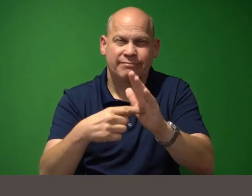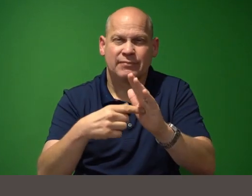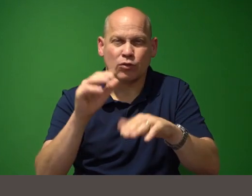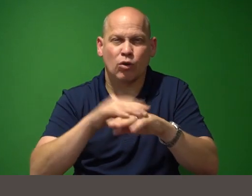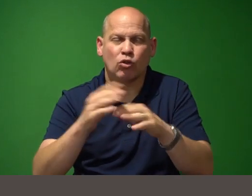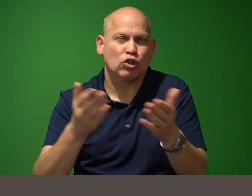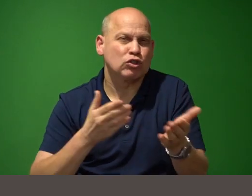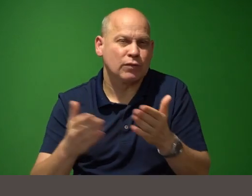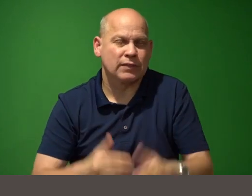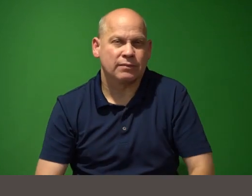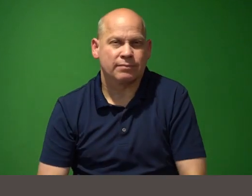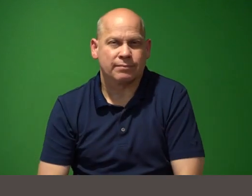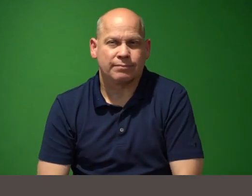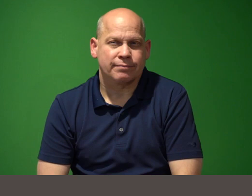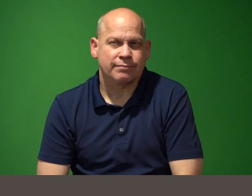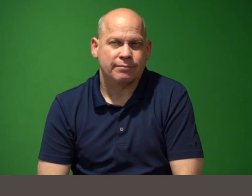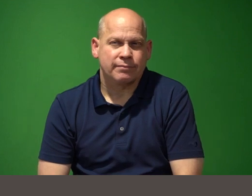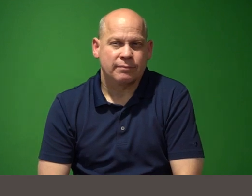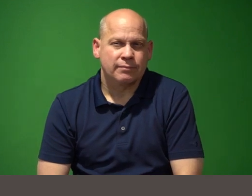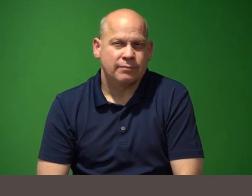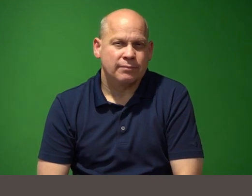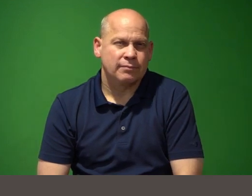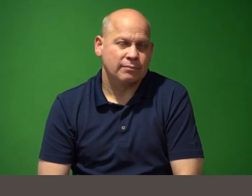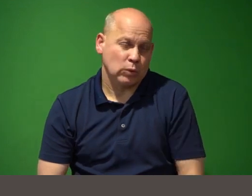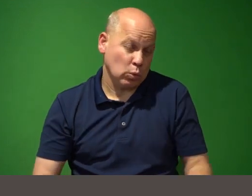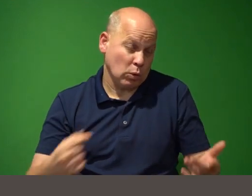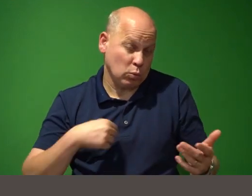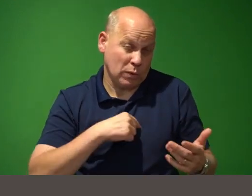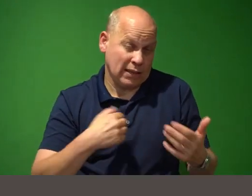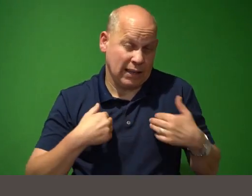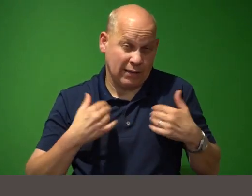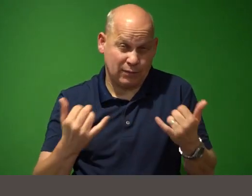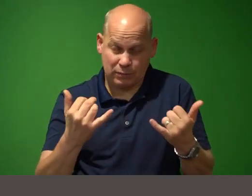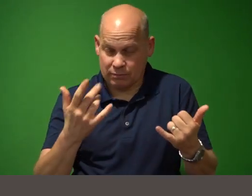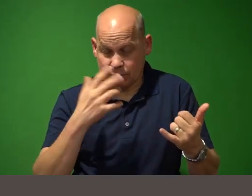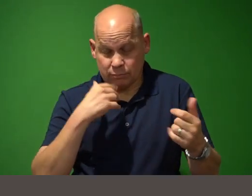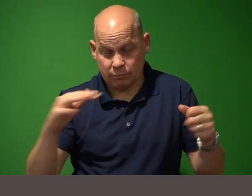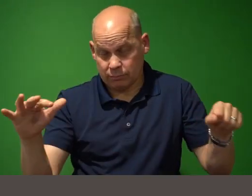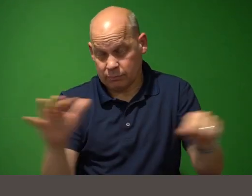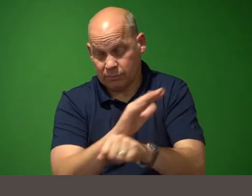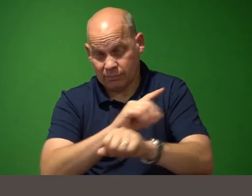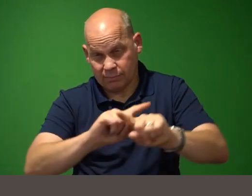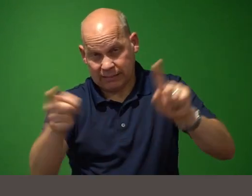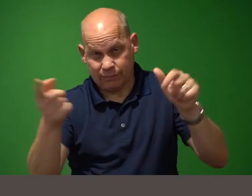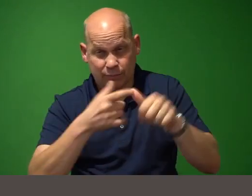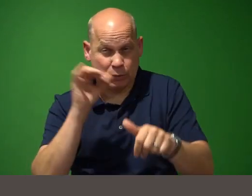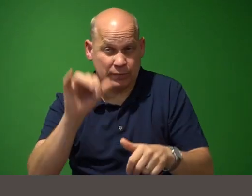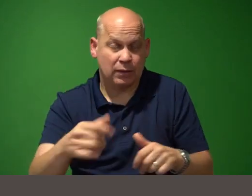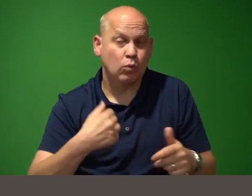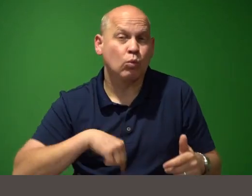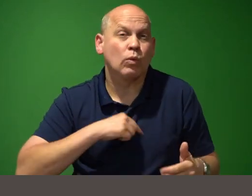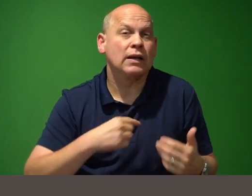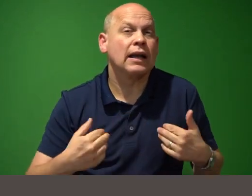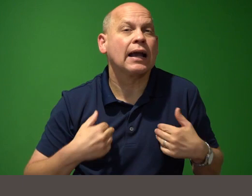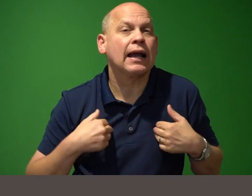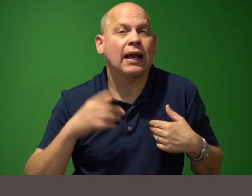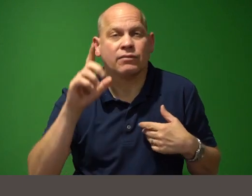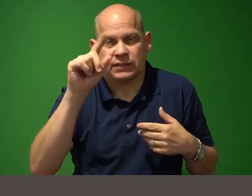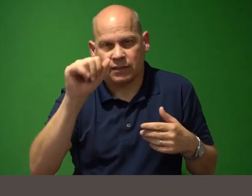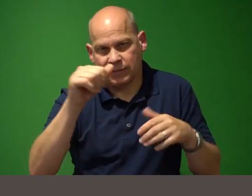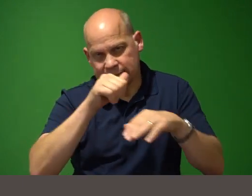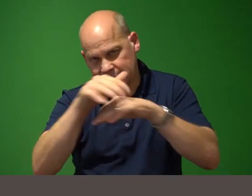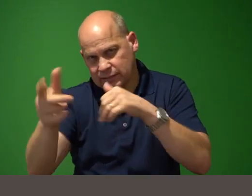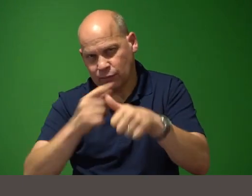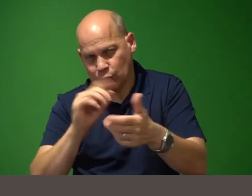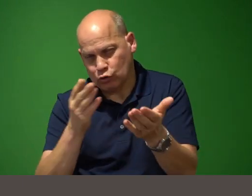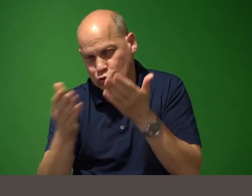what we have today is wildly different from that we have data that's sent from a server to the front end and